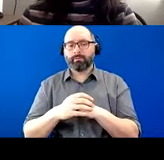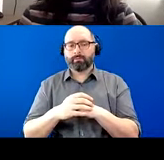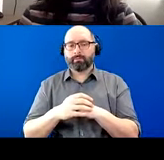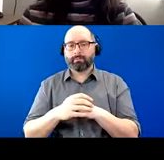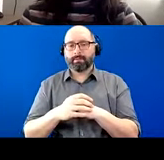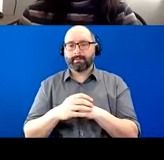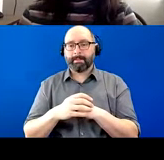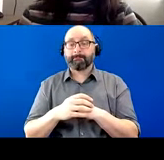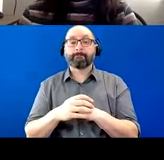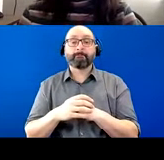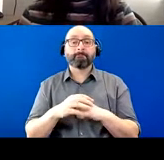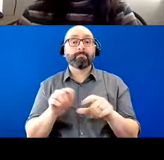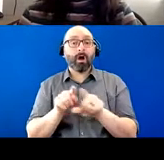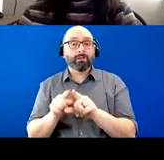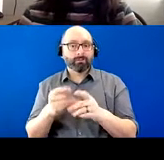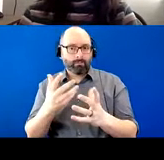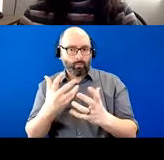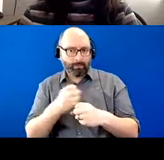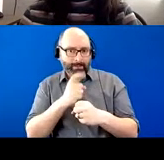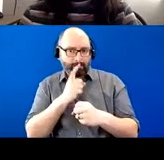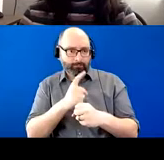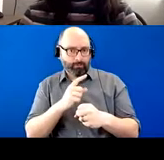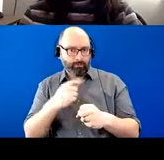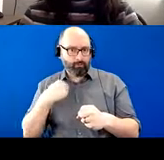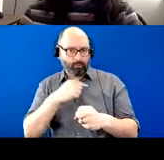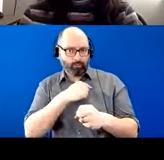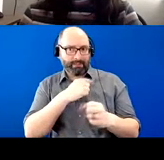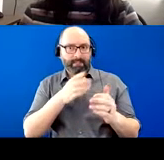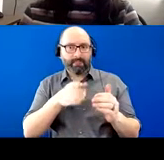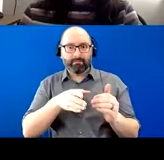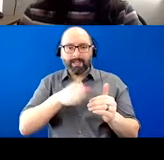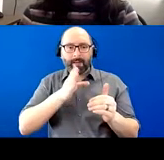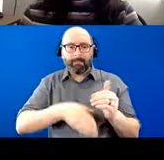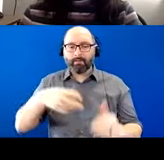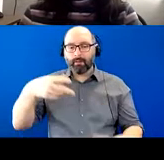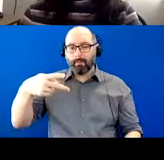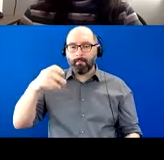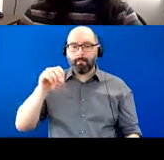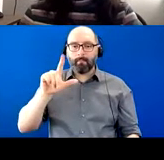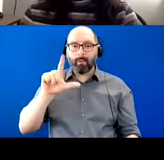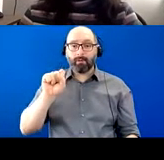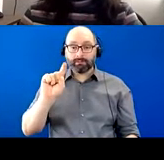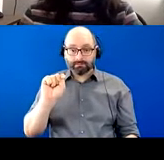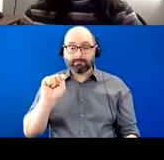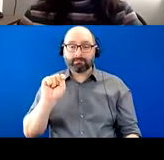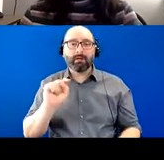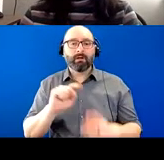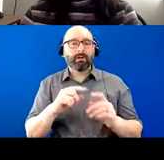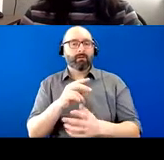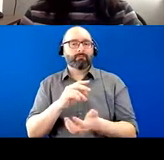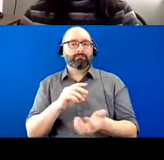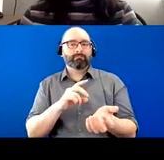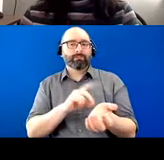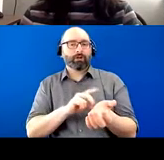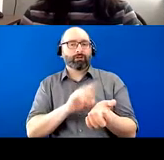and, you know, we also want to make sure that we complete the pulse or the physician's orders of life-sustaining treatment as well. Um,